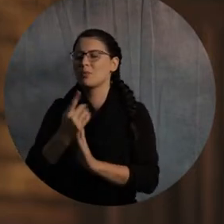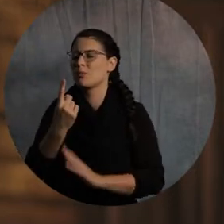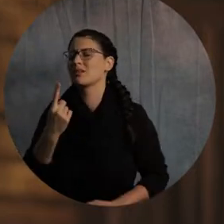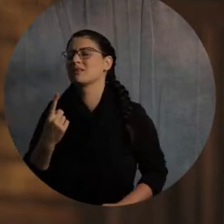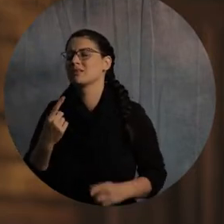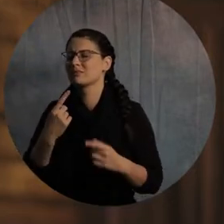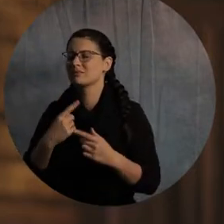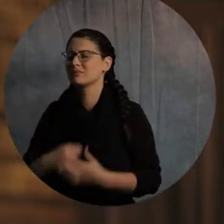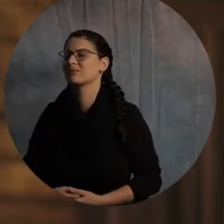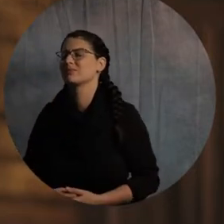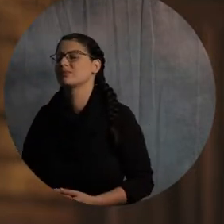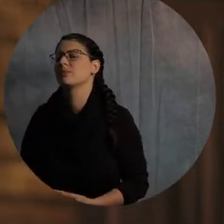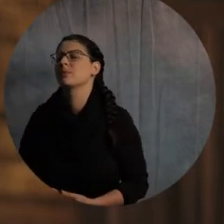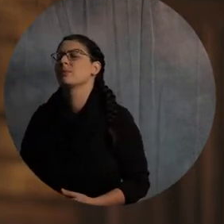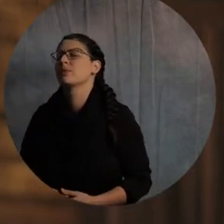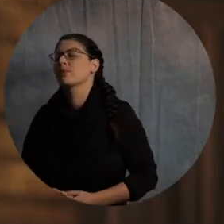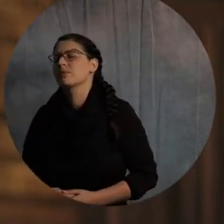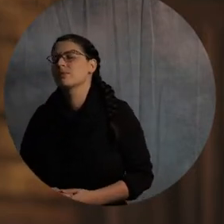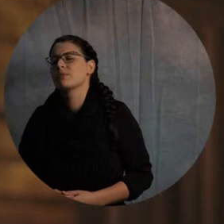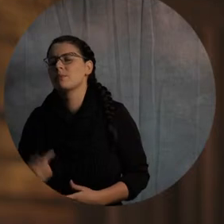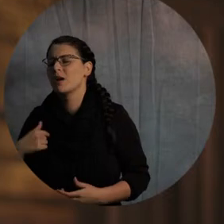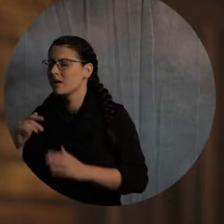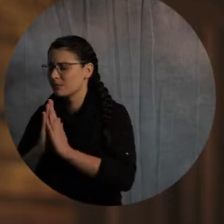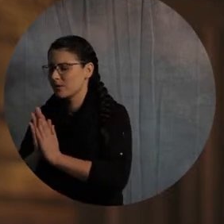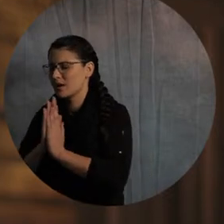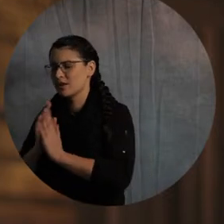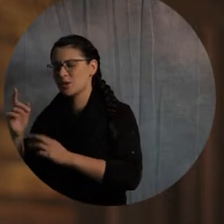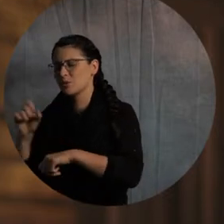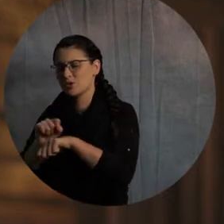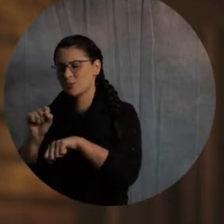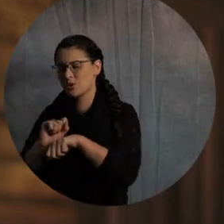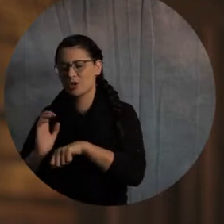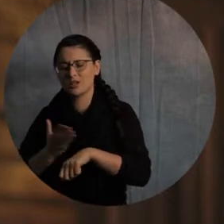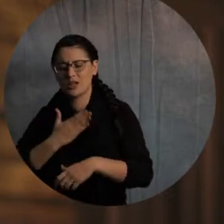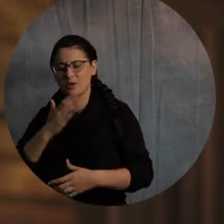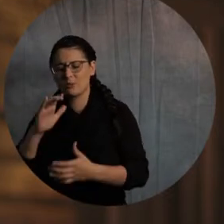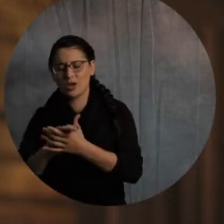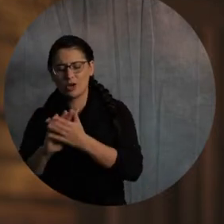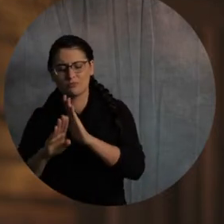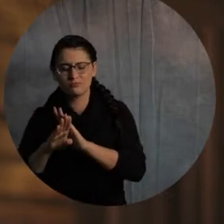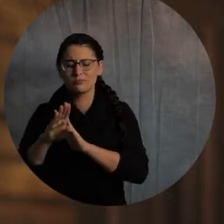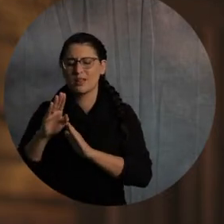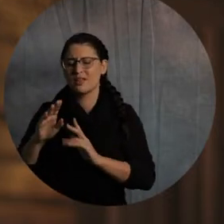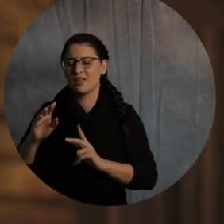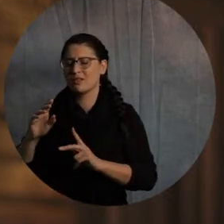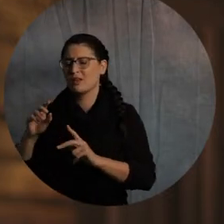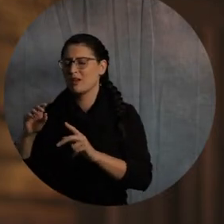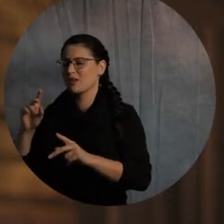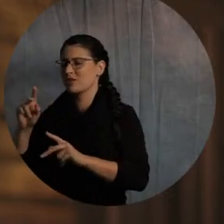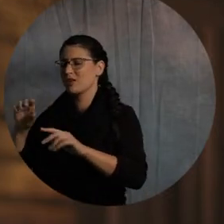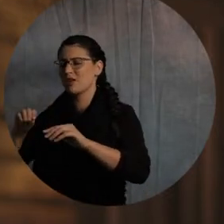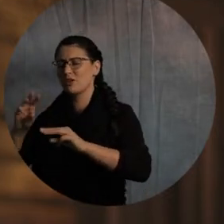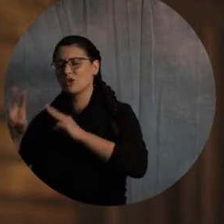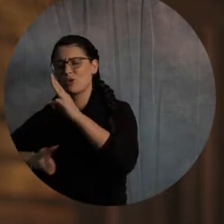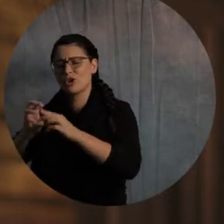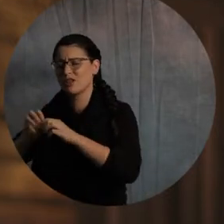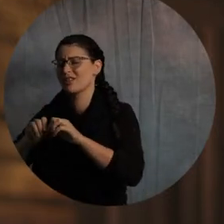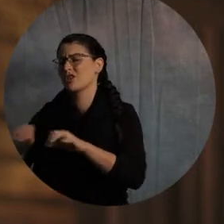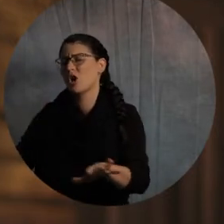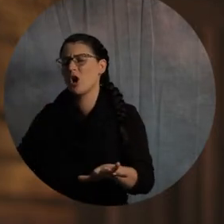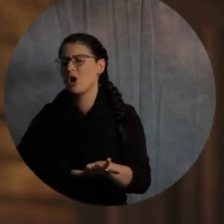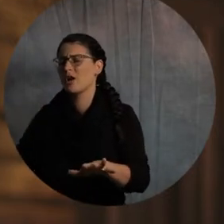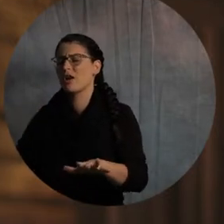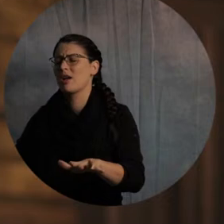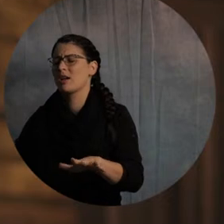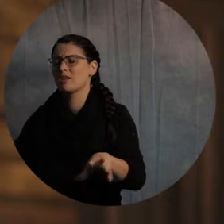just pray that you would do such a work in our marriages that the lost world around us would turn their heads and want to know how in the